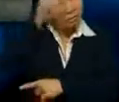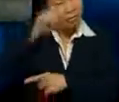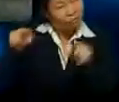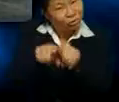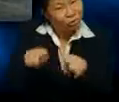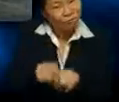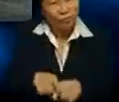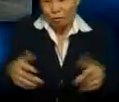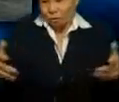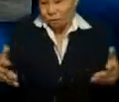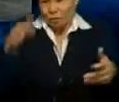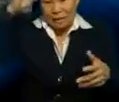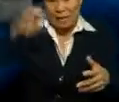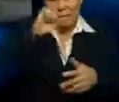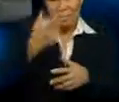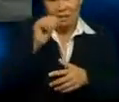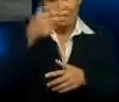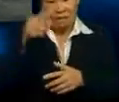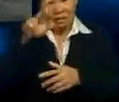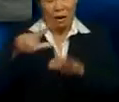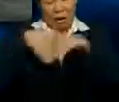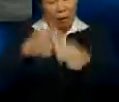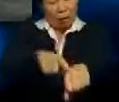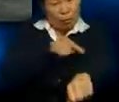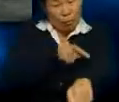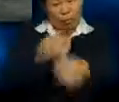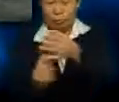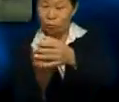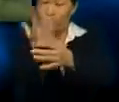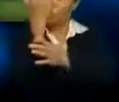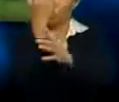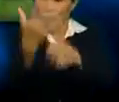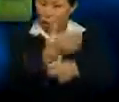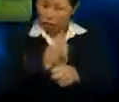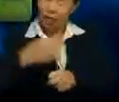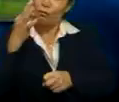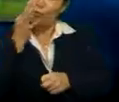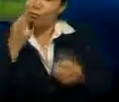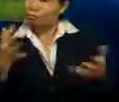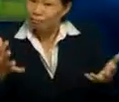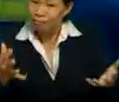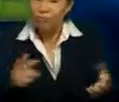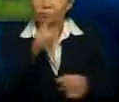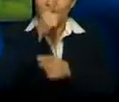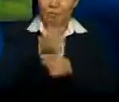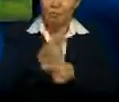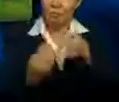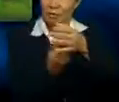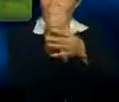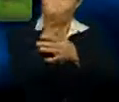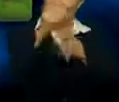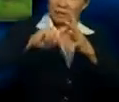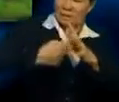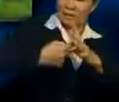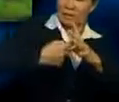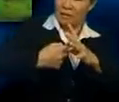So, Inches Sharul, how long does it take to nurture the trees to get these fruitlets? Actually, crop can start from the